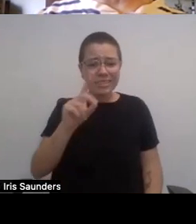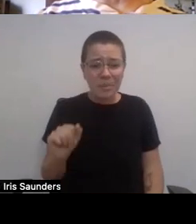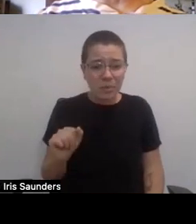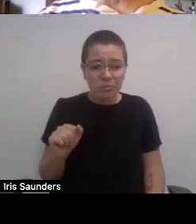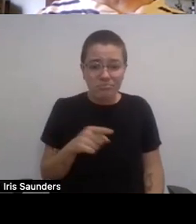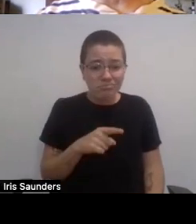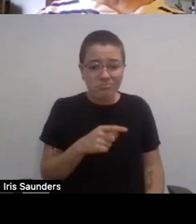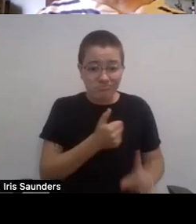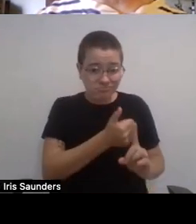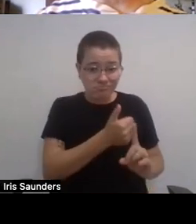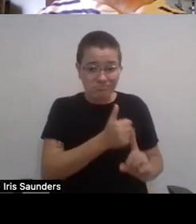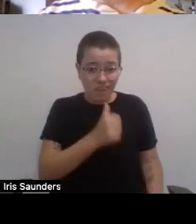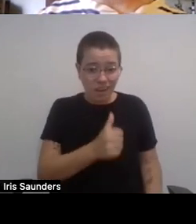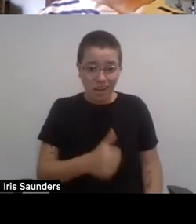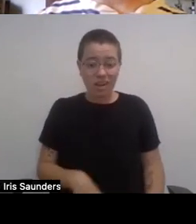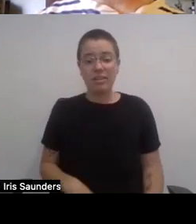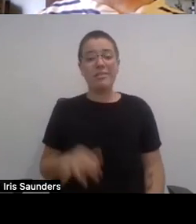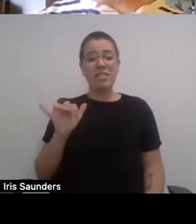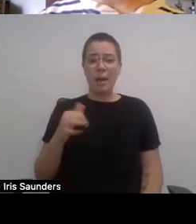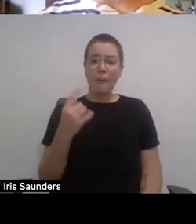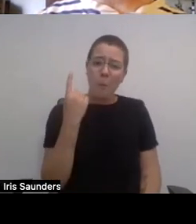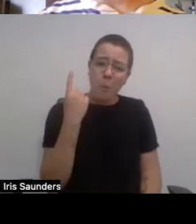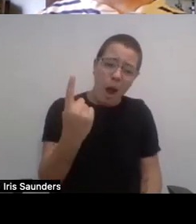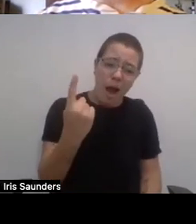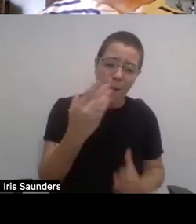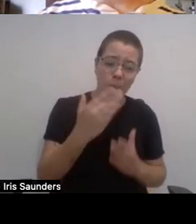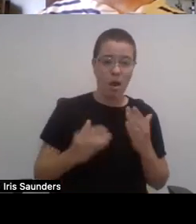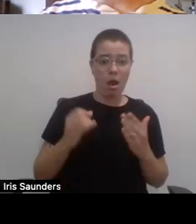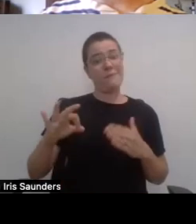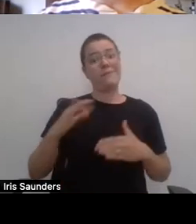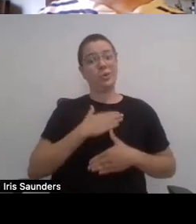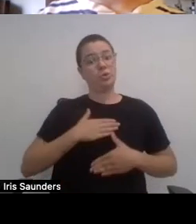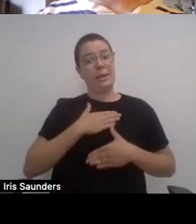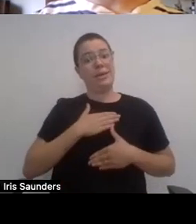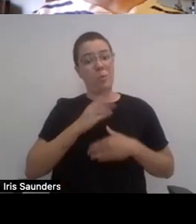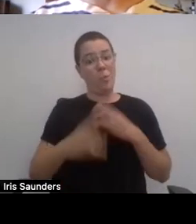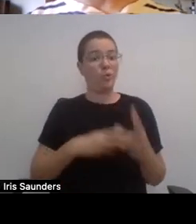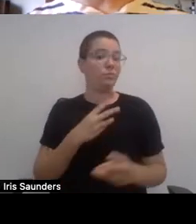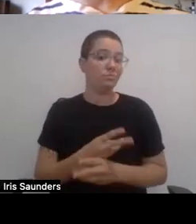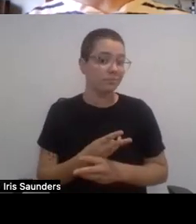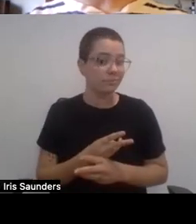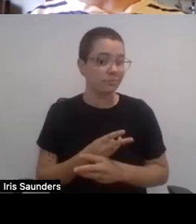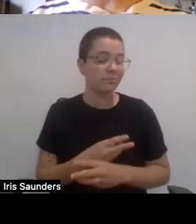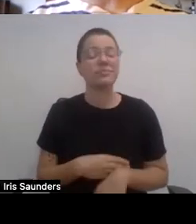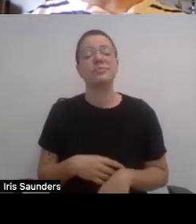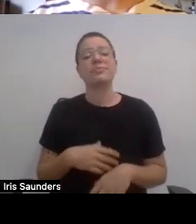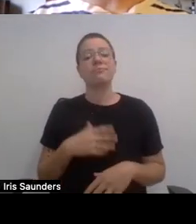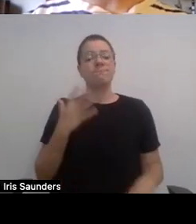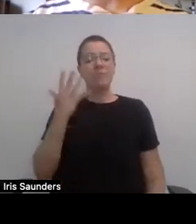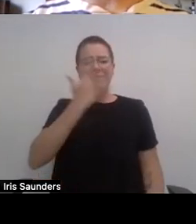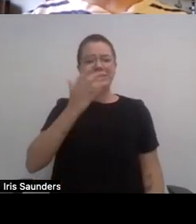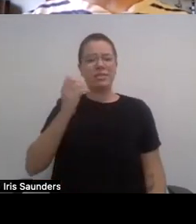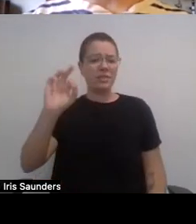And that's only one aspect of the entertainment industry. But thanks to some disabled pioneers in the